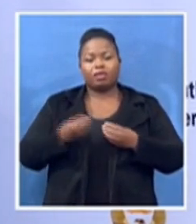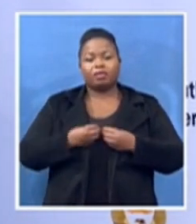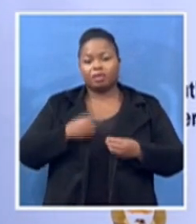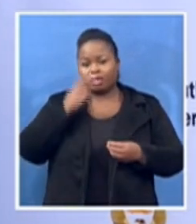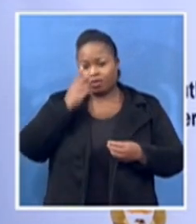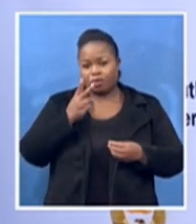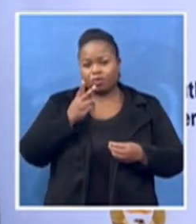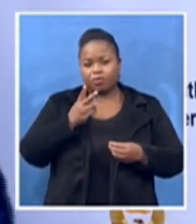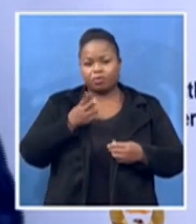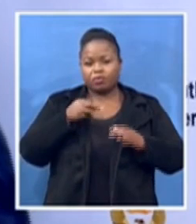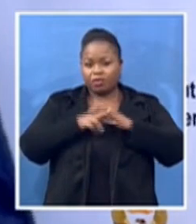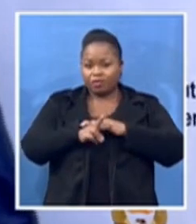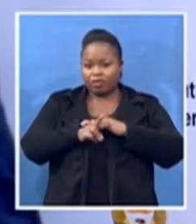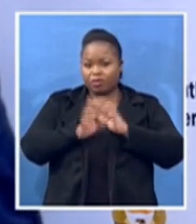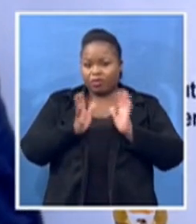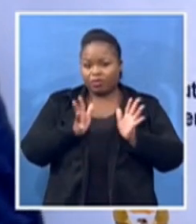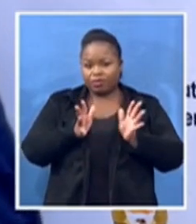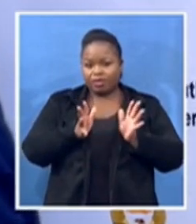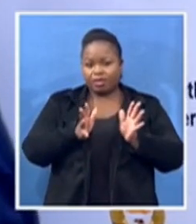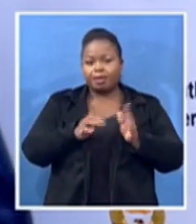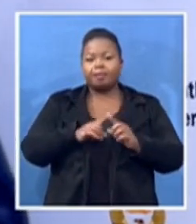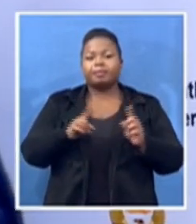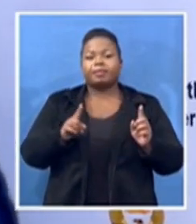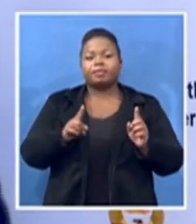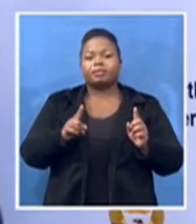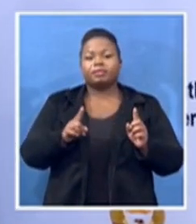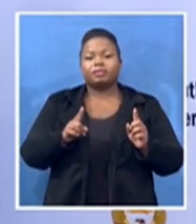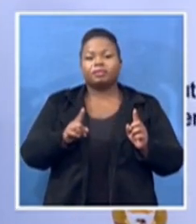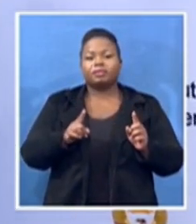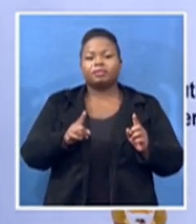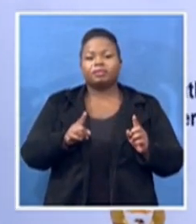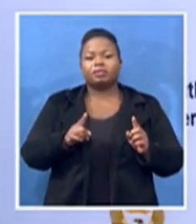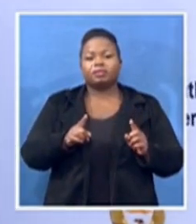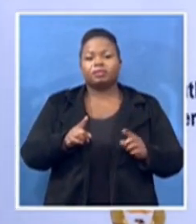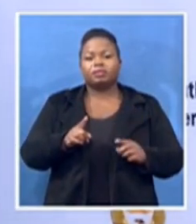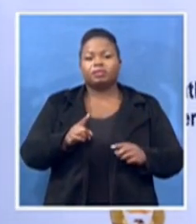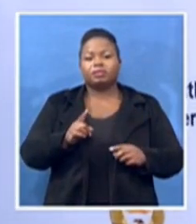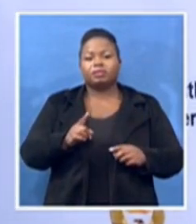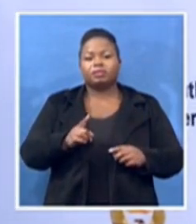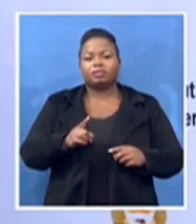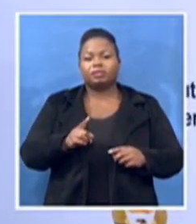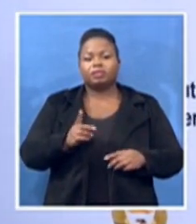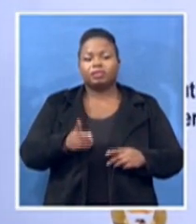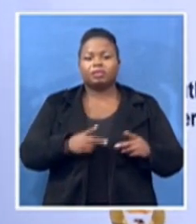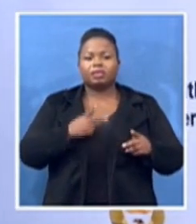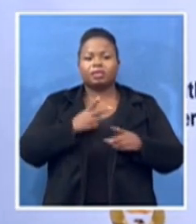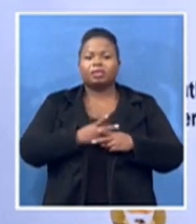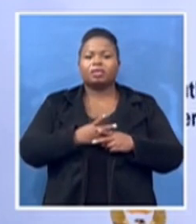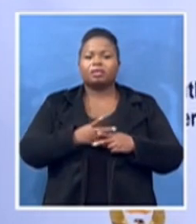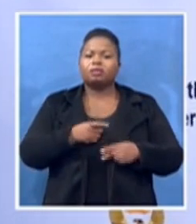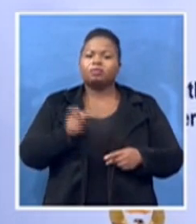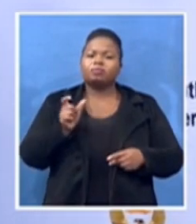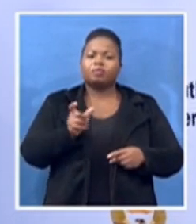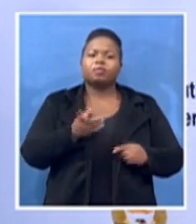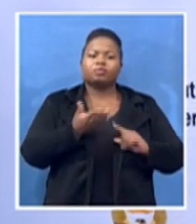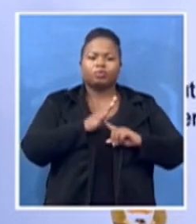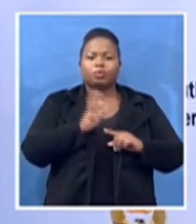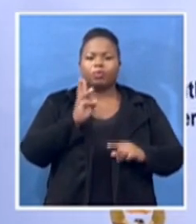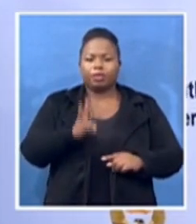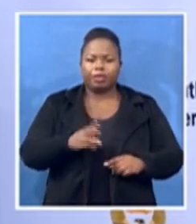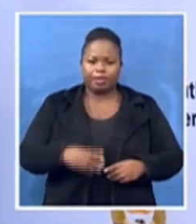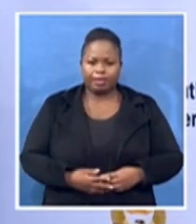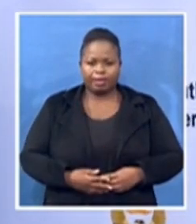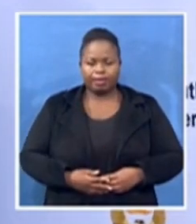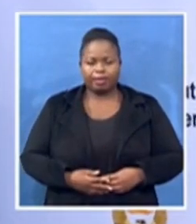will you know you know slotted and knowing of course the the busy